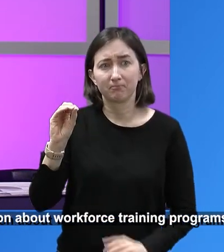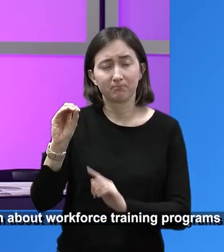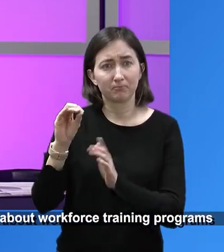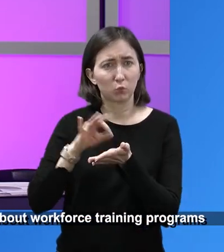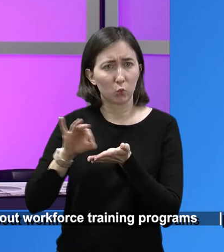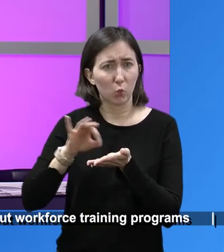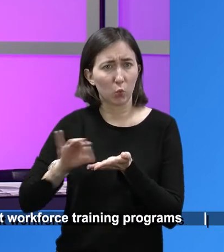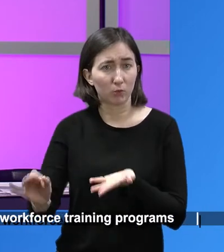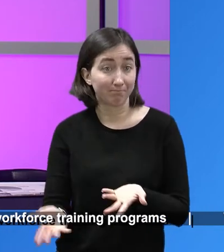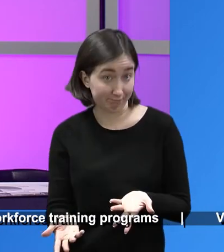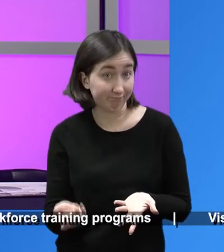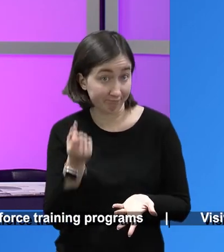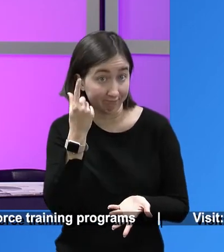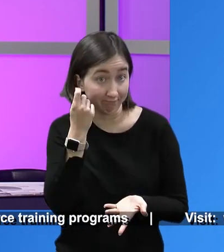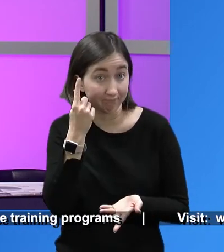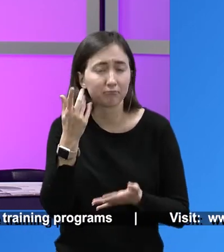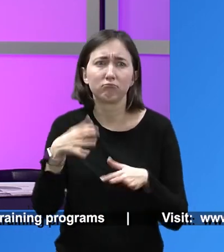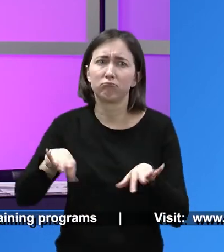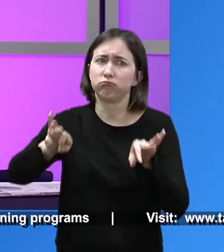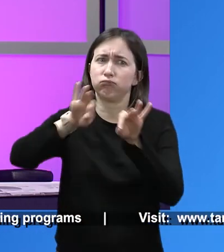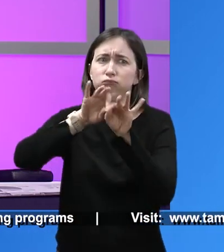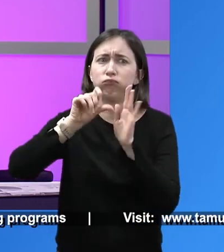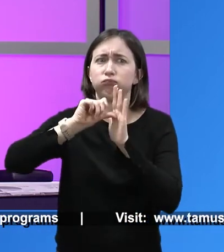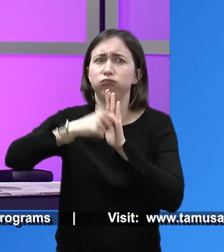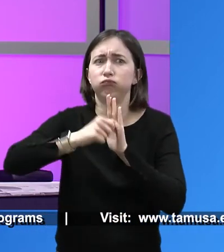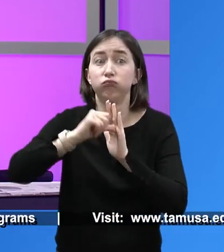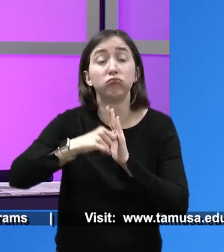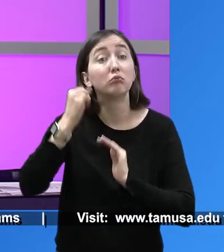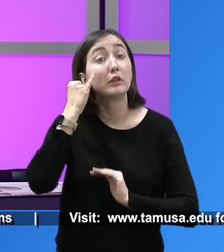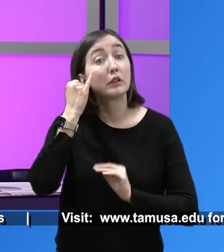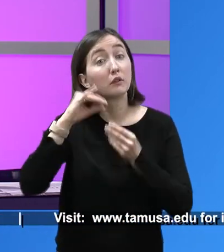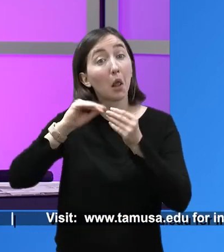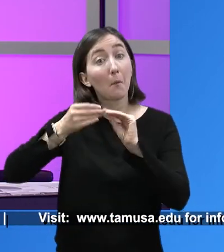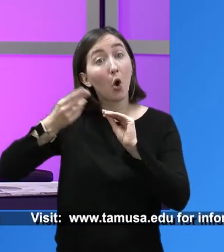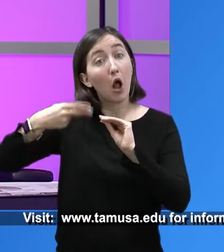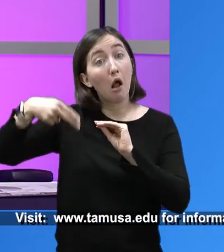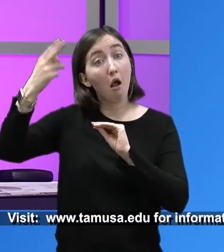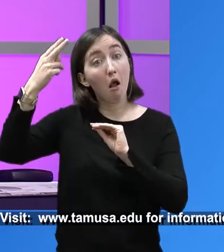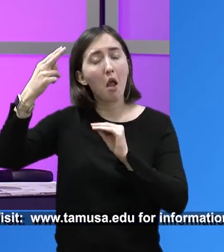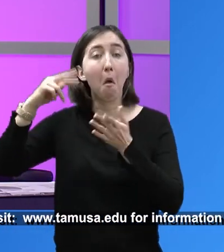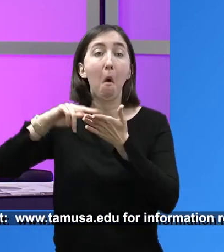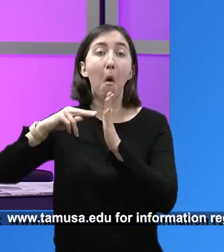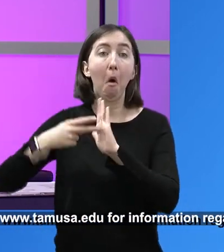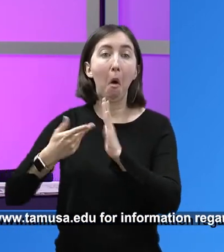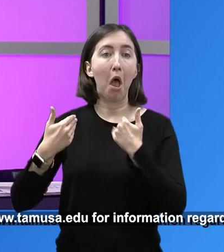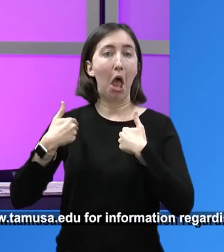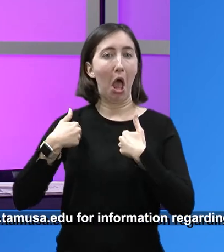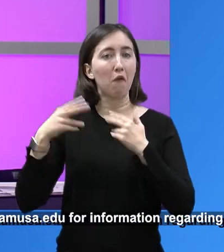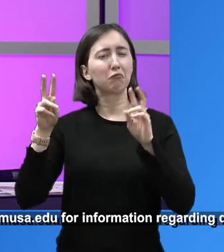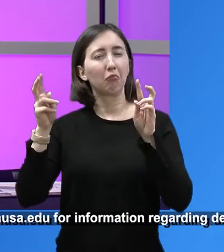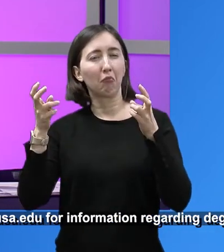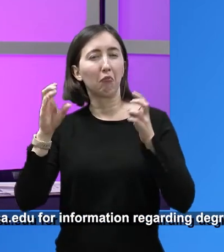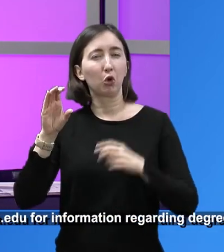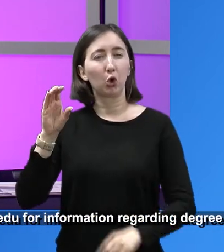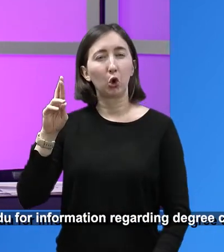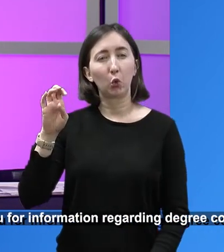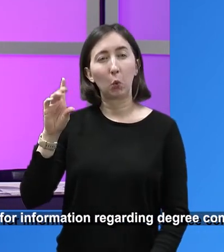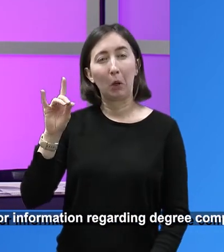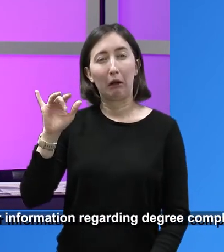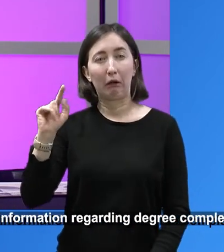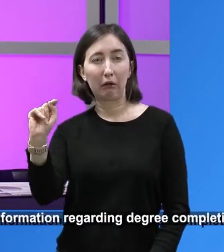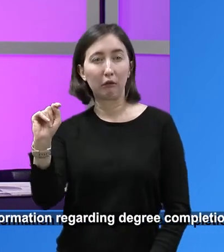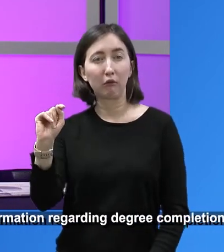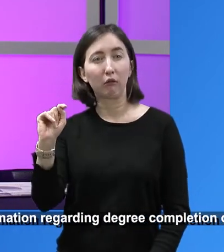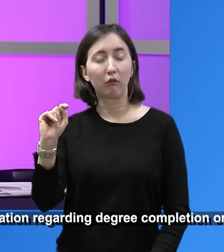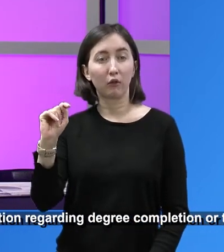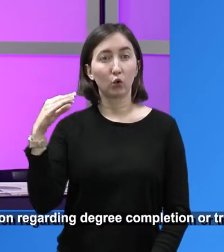have a high FICO score, you're going to be able to get credit much easier than if you have a low FICO score. So at LIFT Fund,